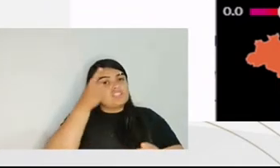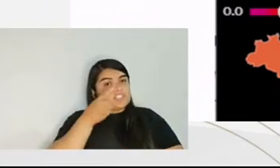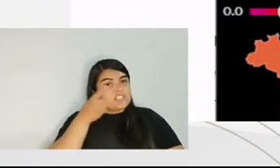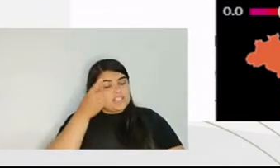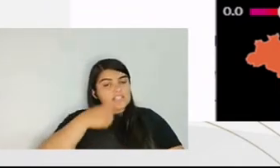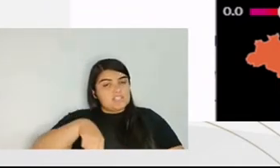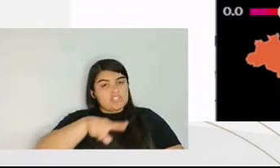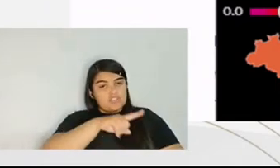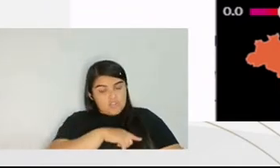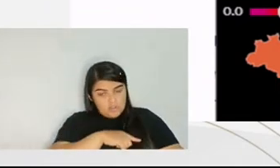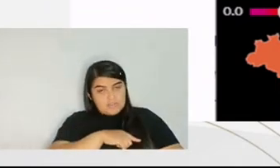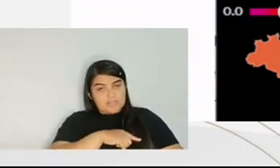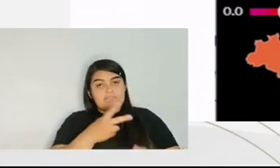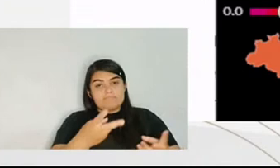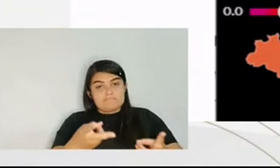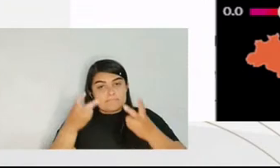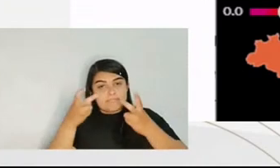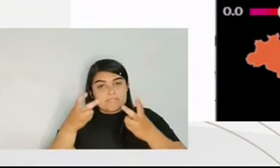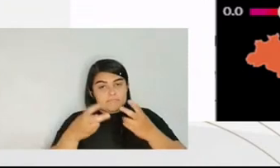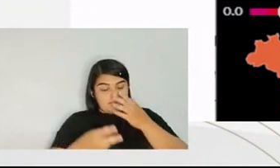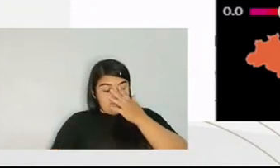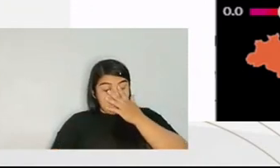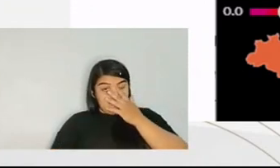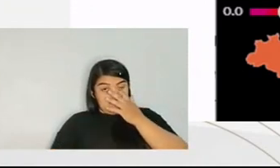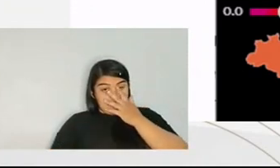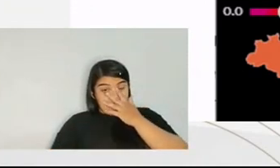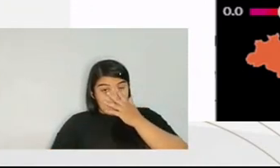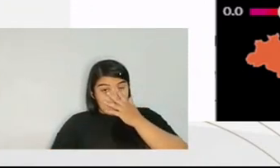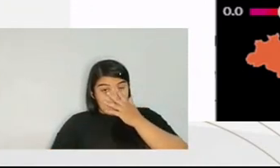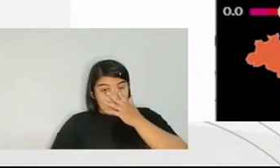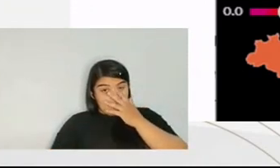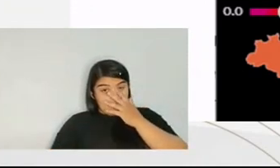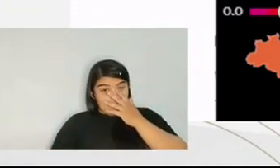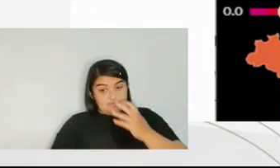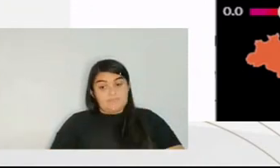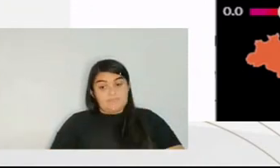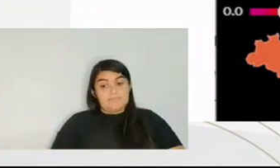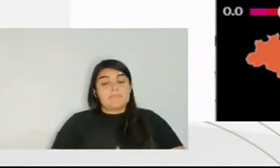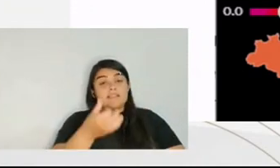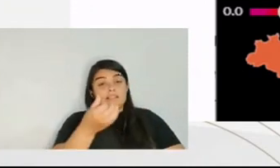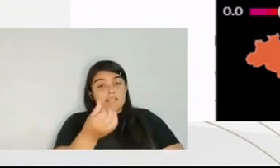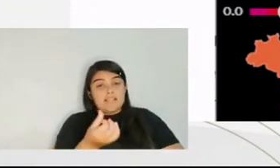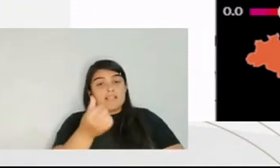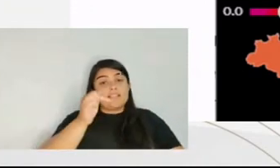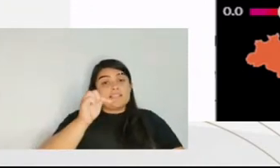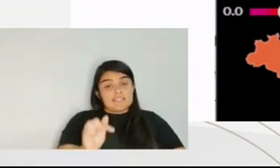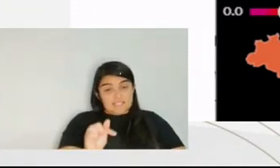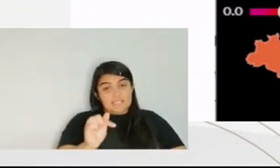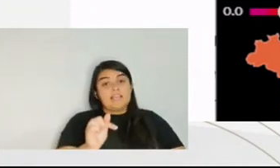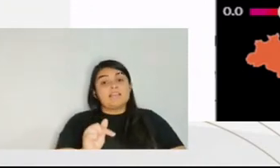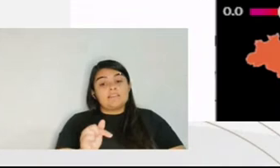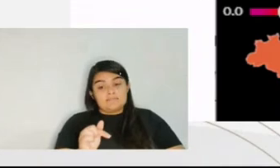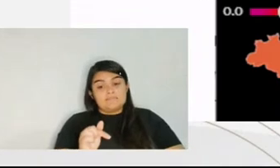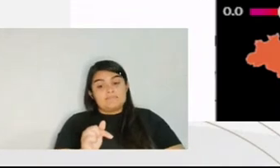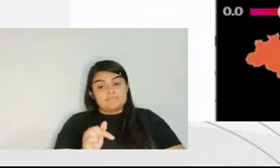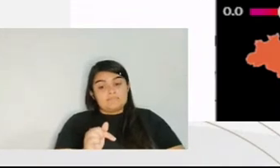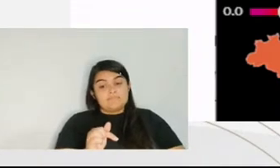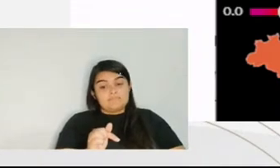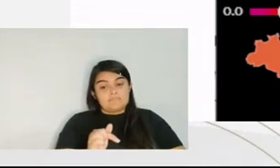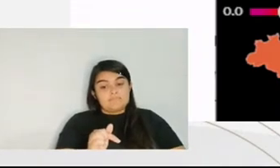also the law operators. And if we have to have the seventh highest